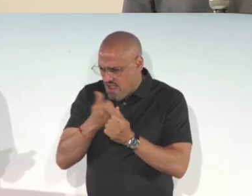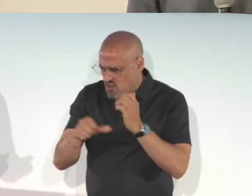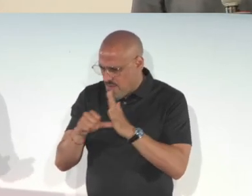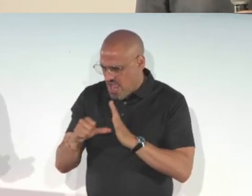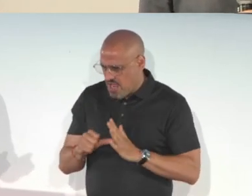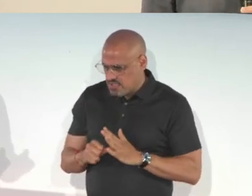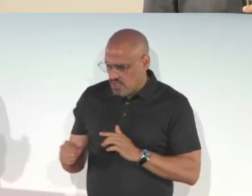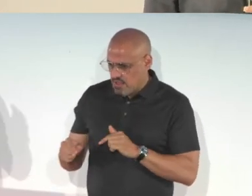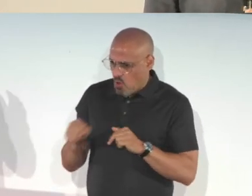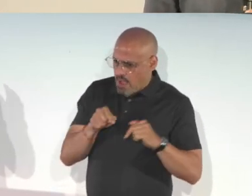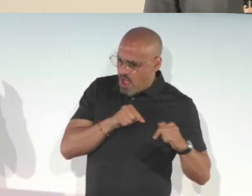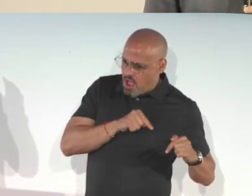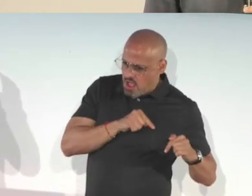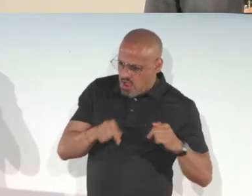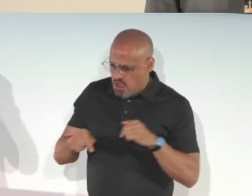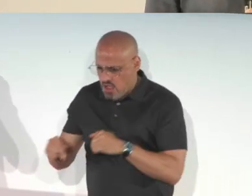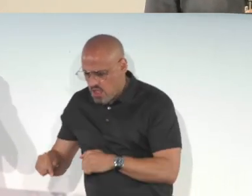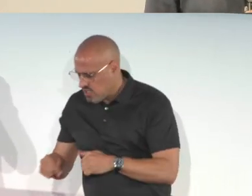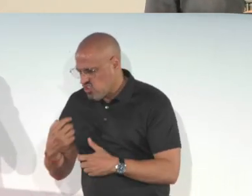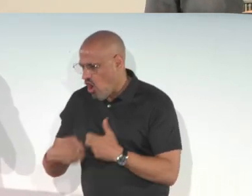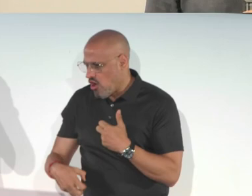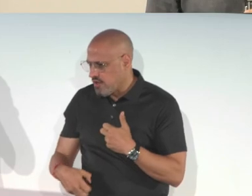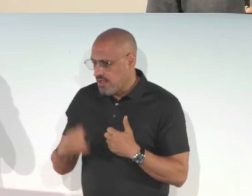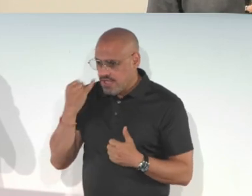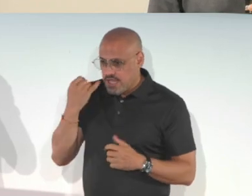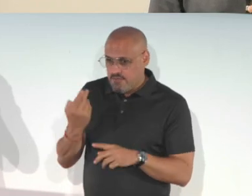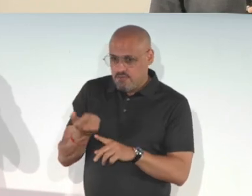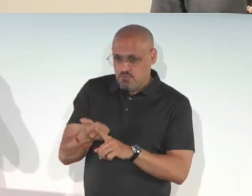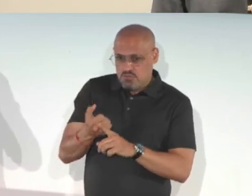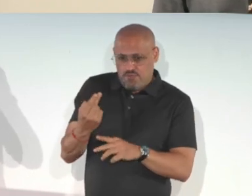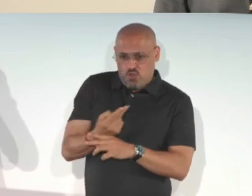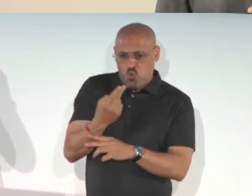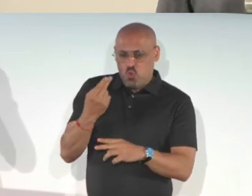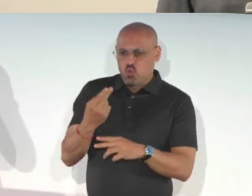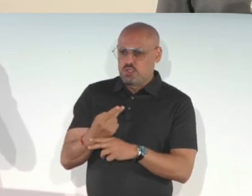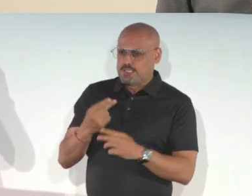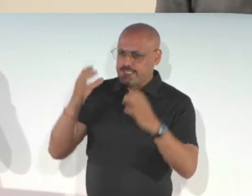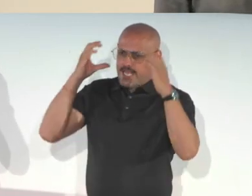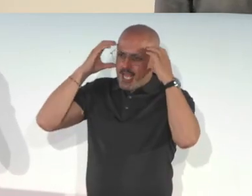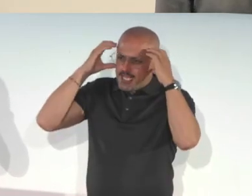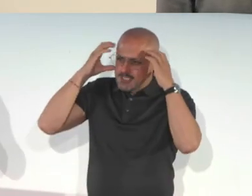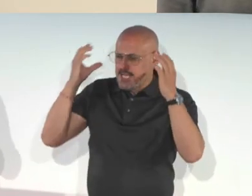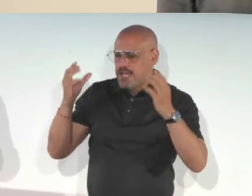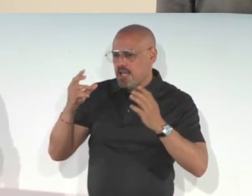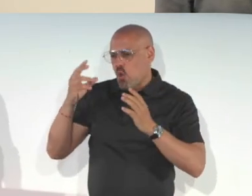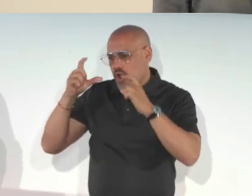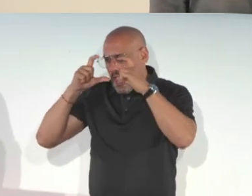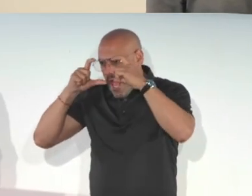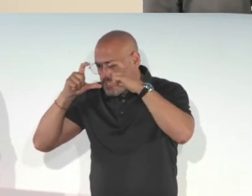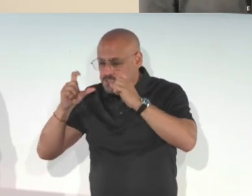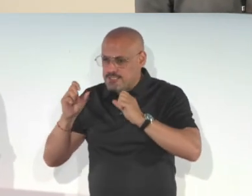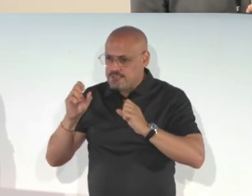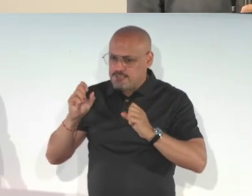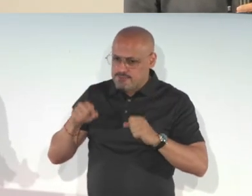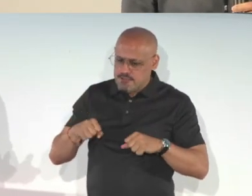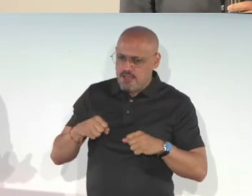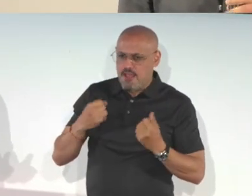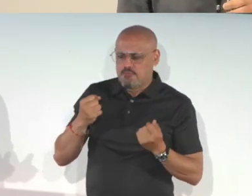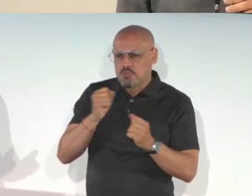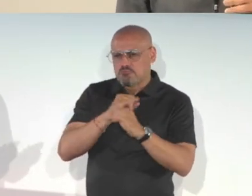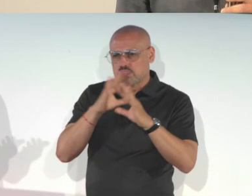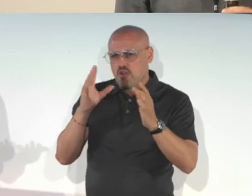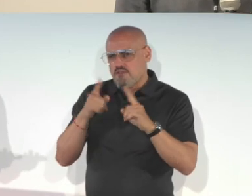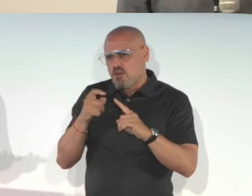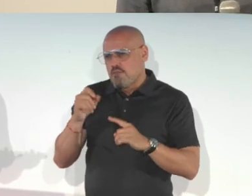is not really the most effective way. And it's hard to kind of scan every single page and go back to it. So if you're